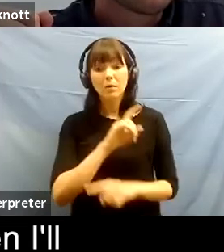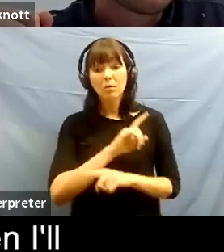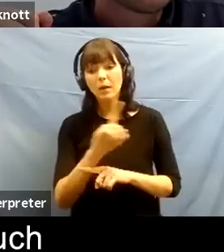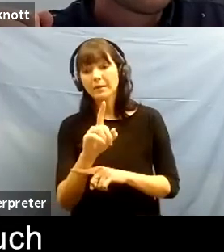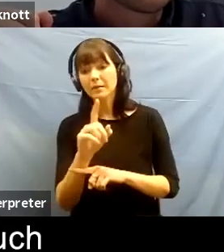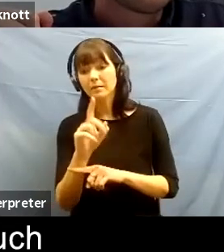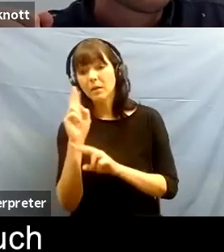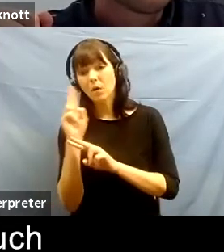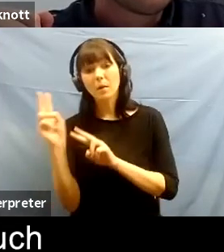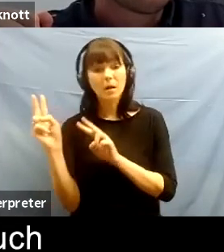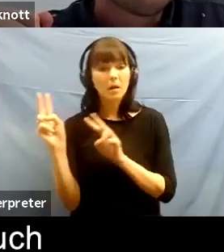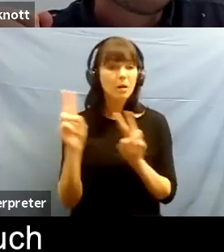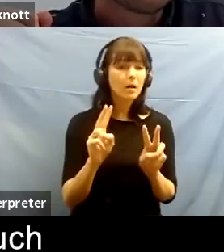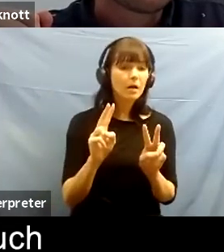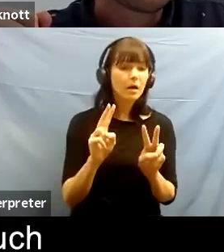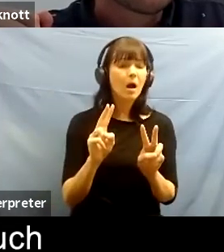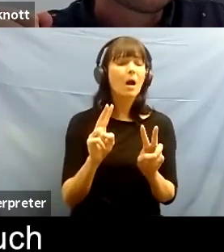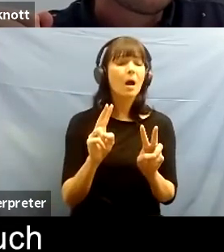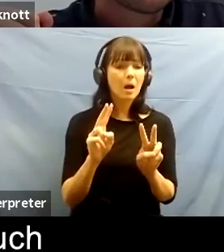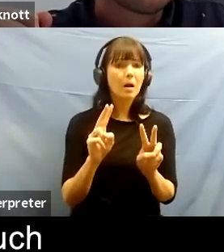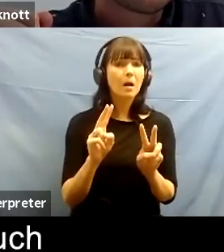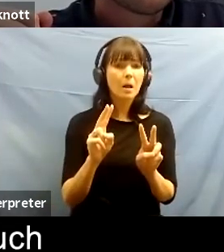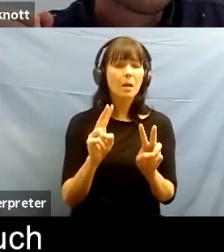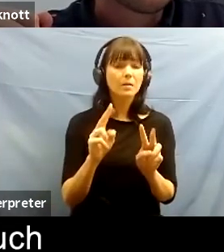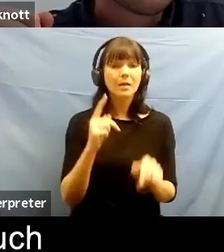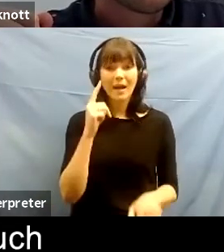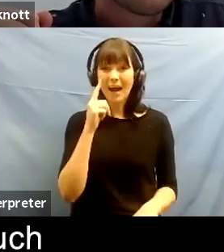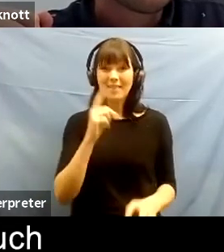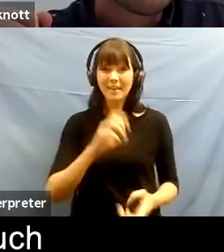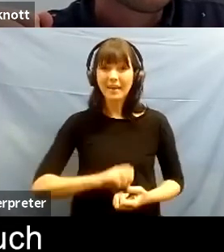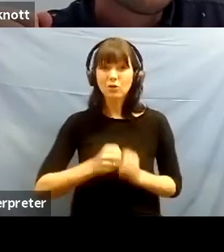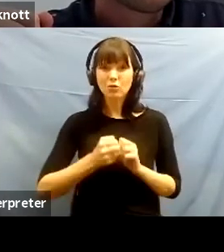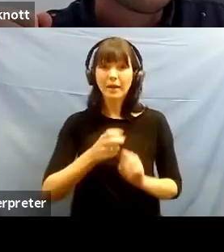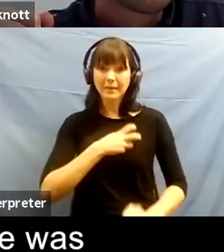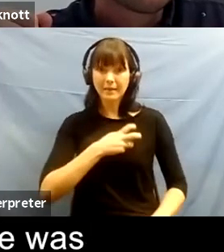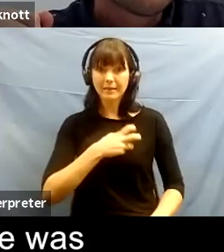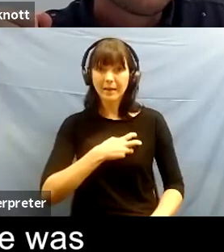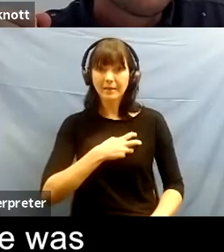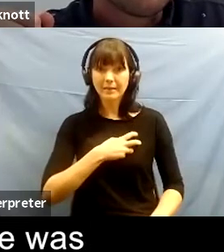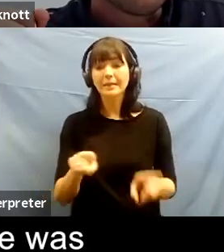it's you know i i think it creates as much anxiety as it relieves